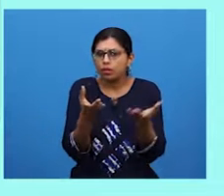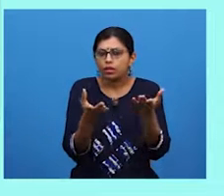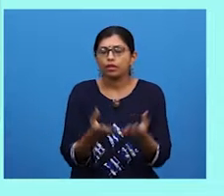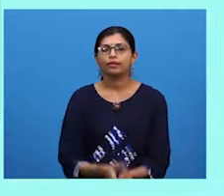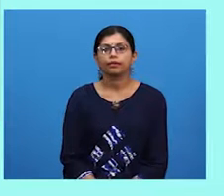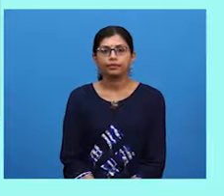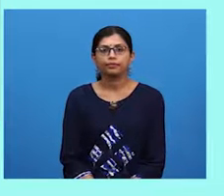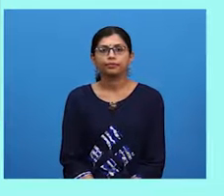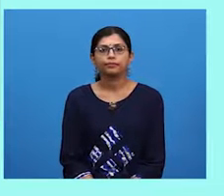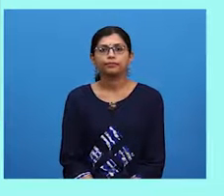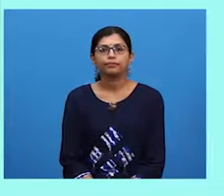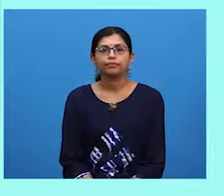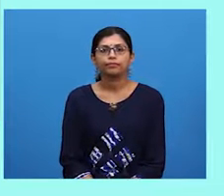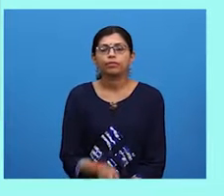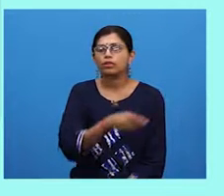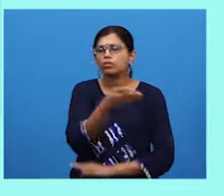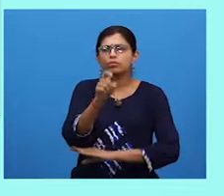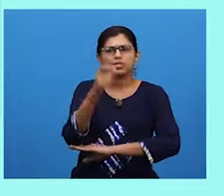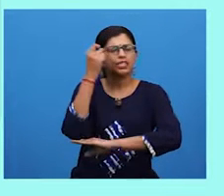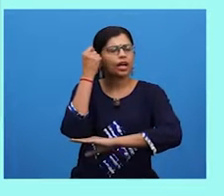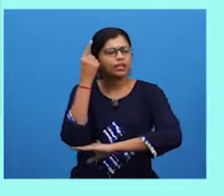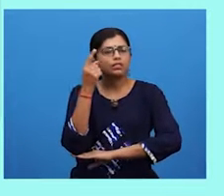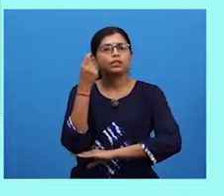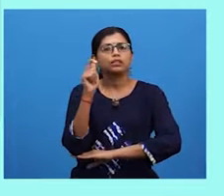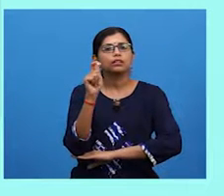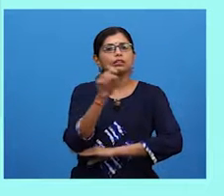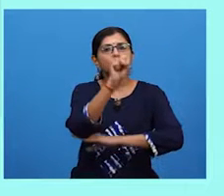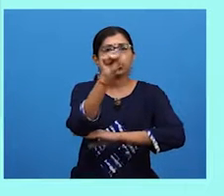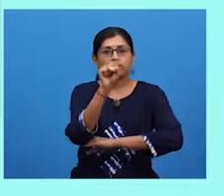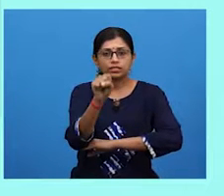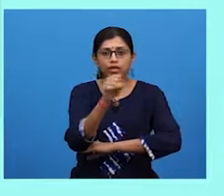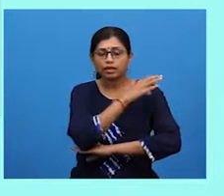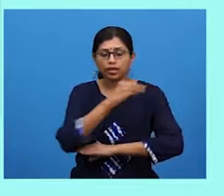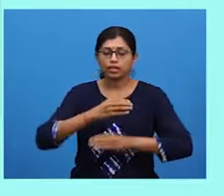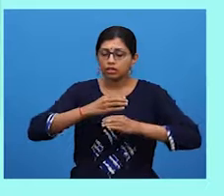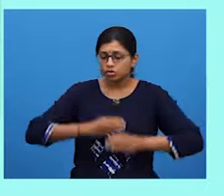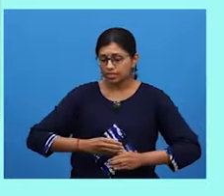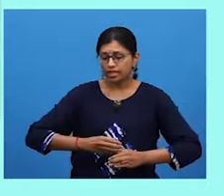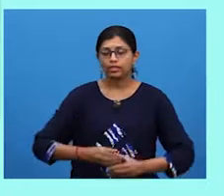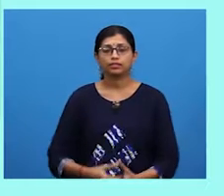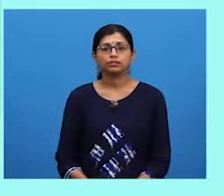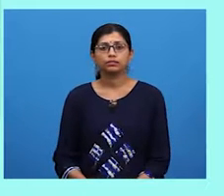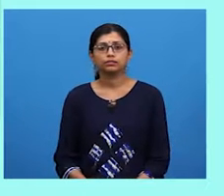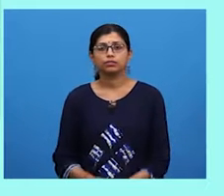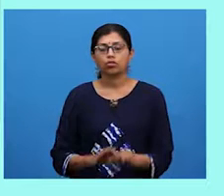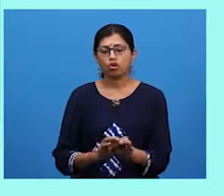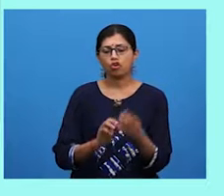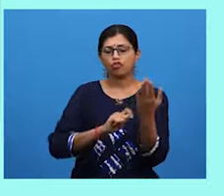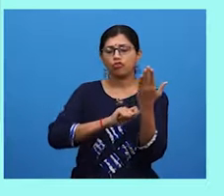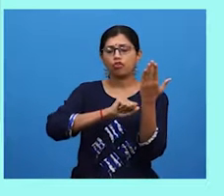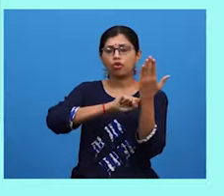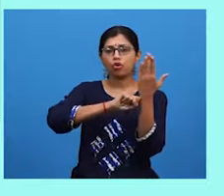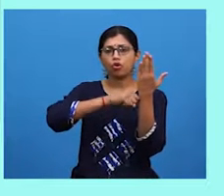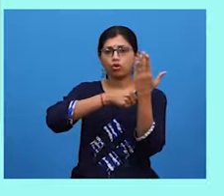You need to understand the question and the contents of the original text